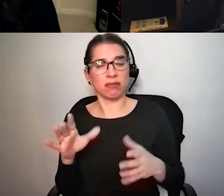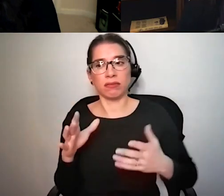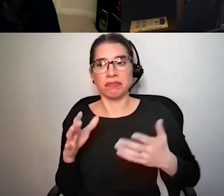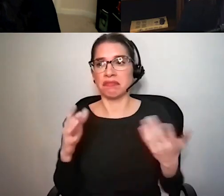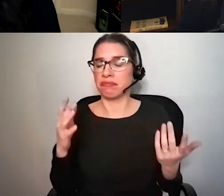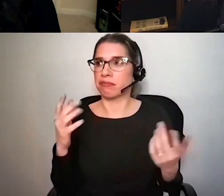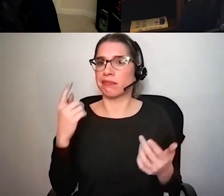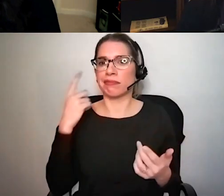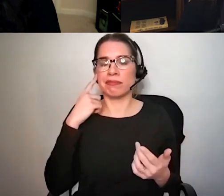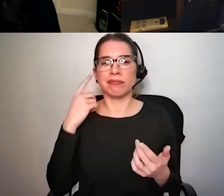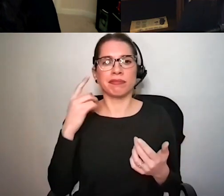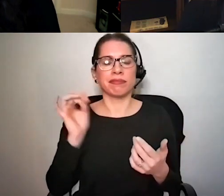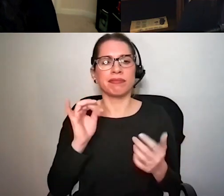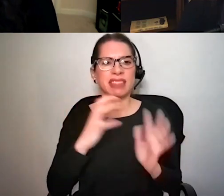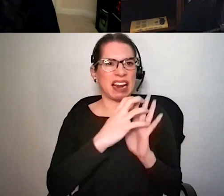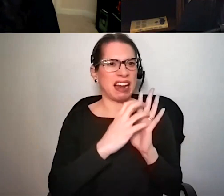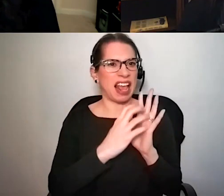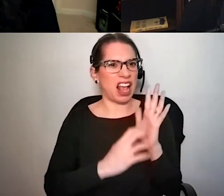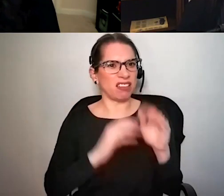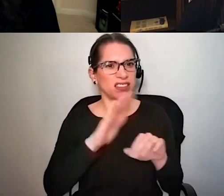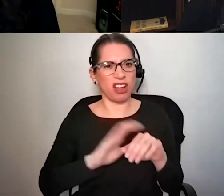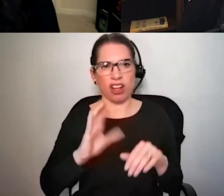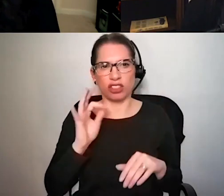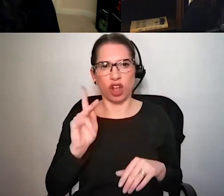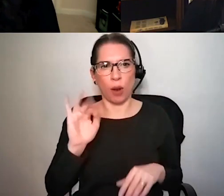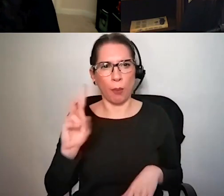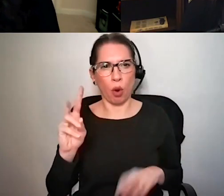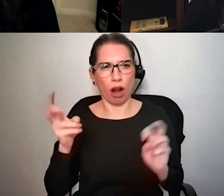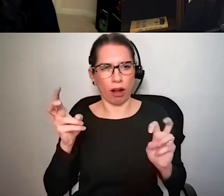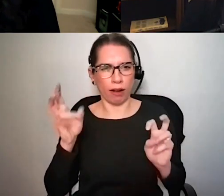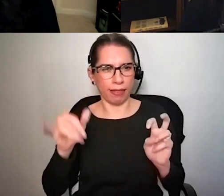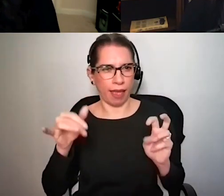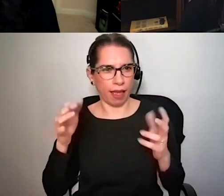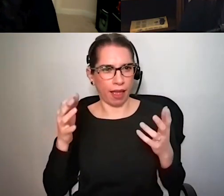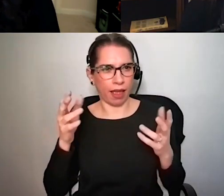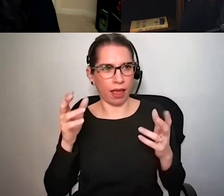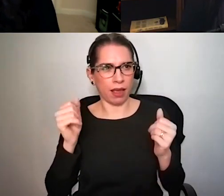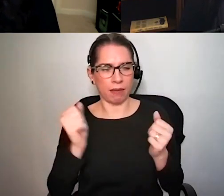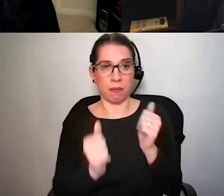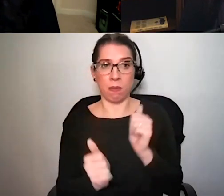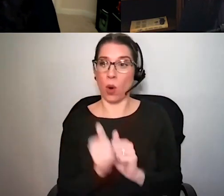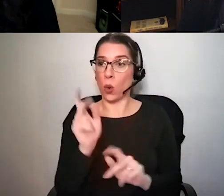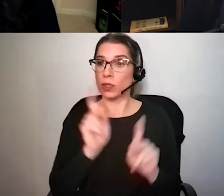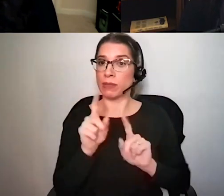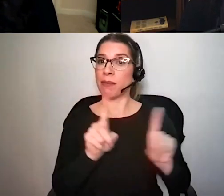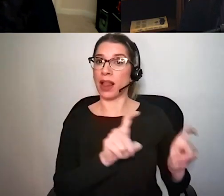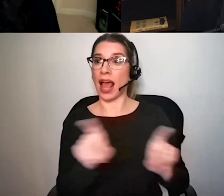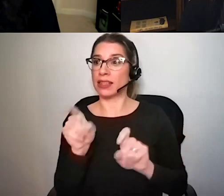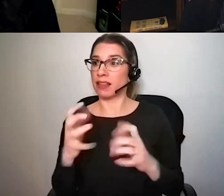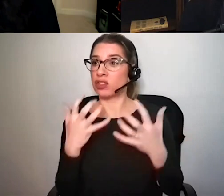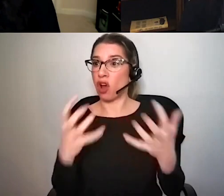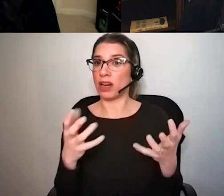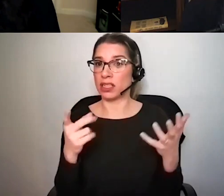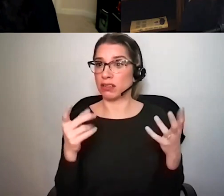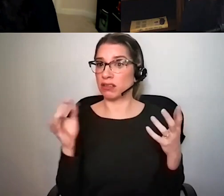um nails on a chalkboard is something that that I think if you polled most of the people in the audience if they've seen a